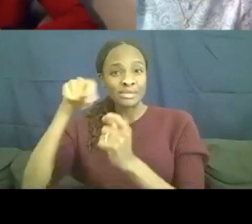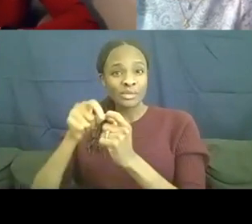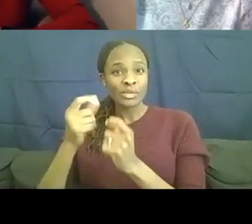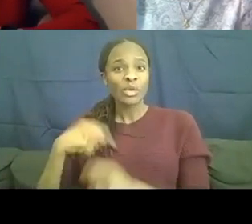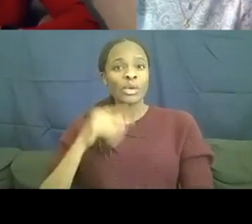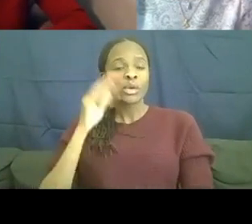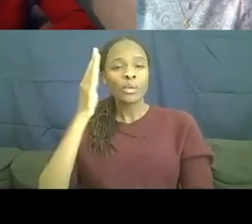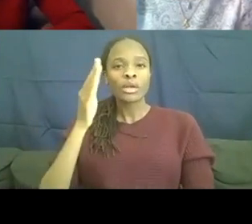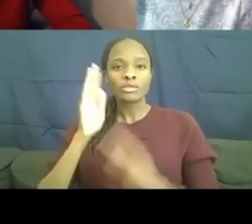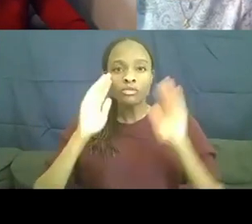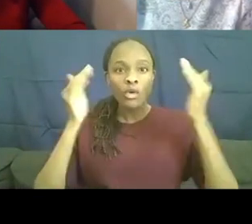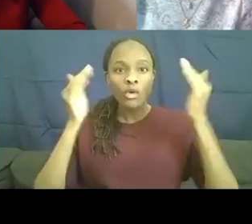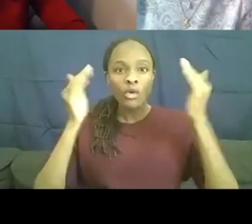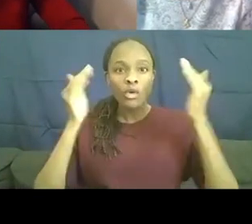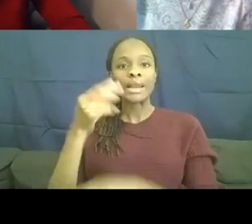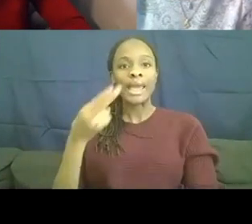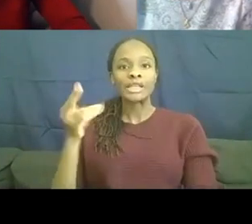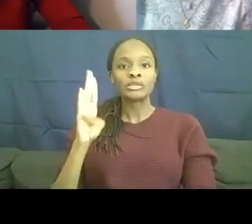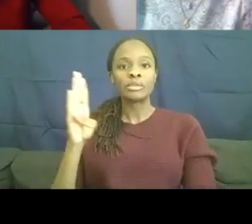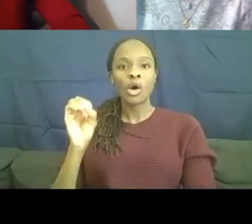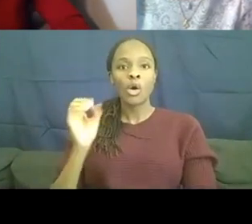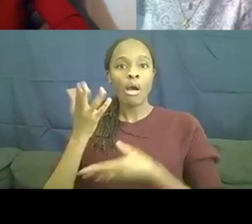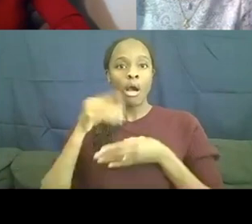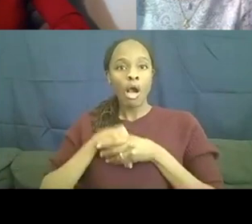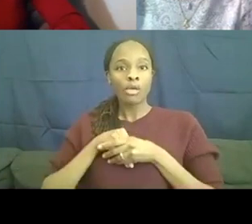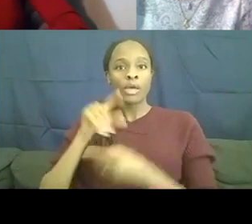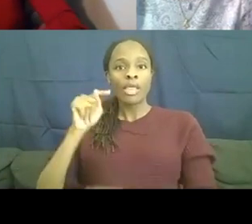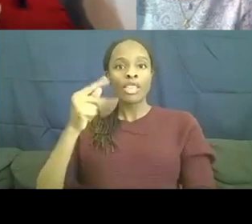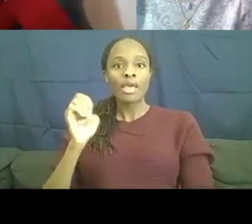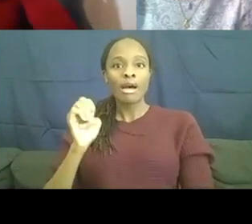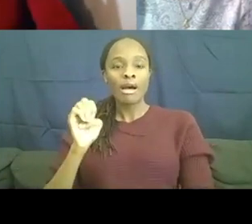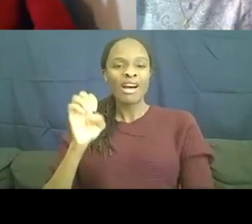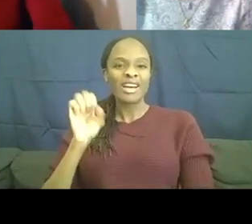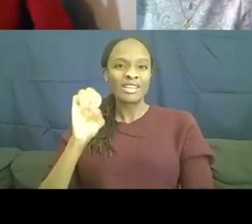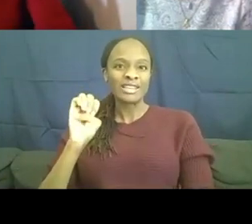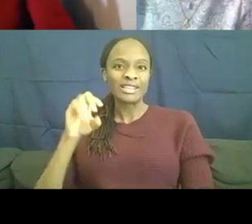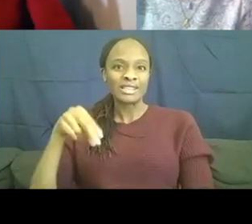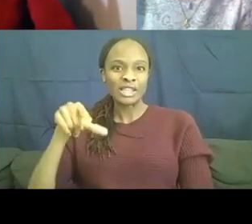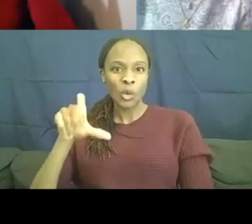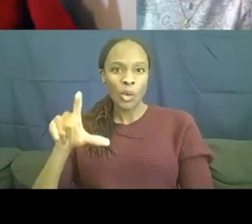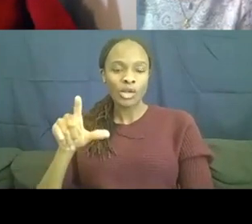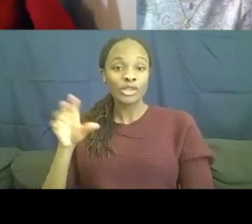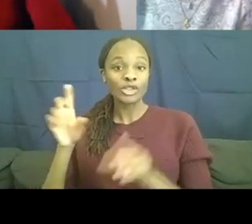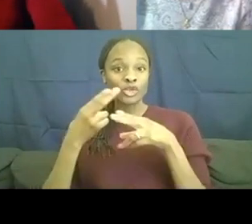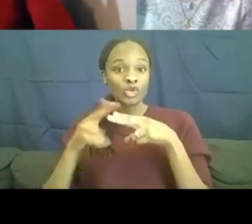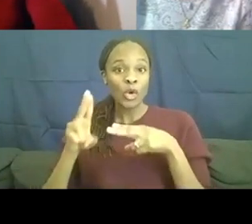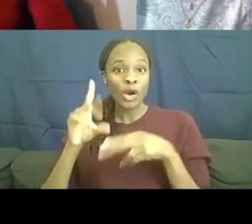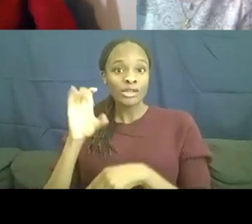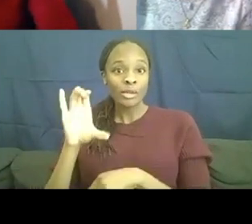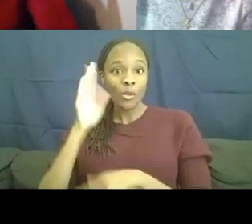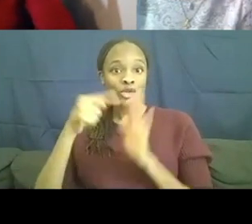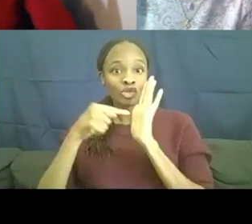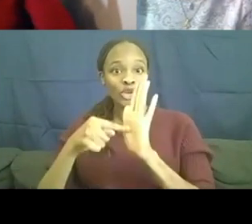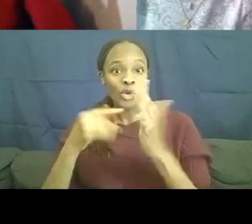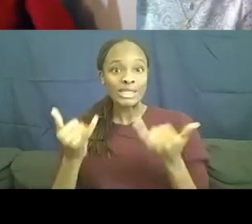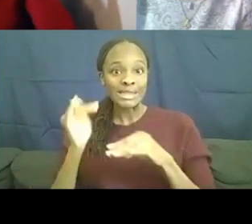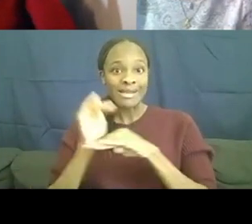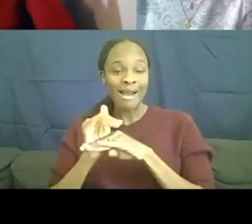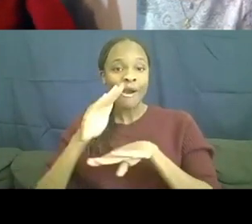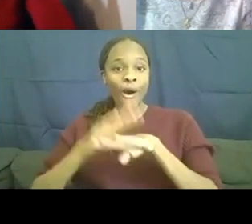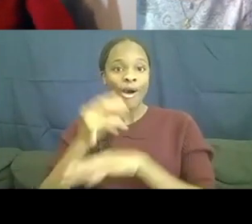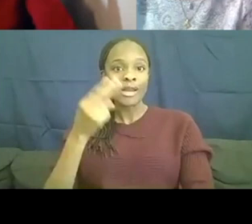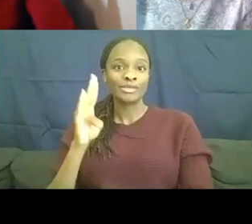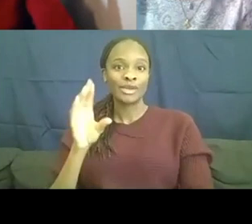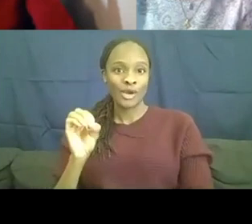focus on HBO's Autism the Sequel, a short documentary that is premiering tonight on HBO that is a